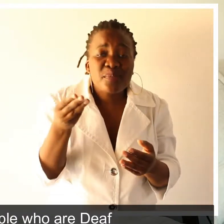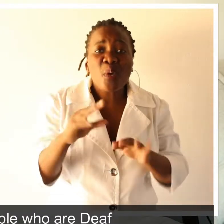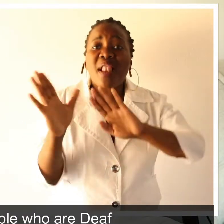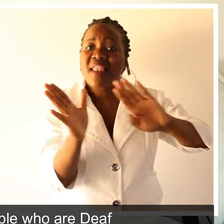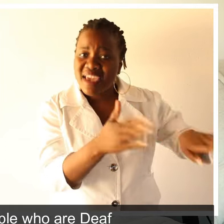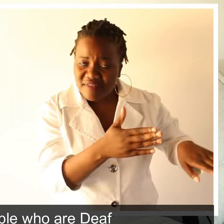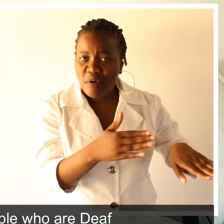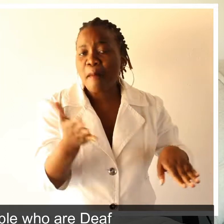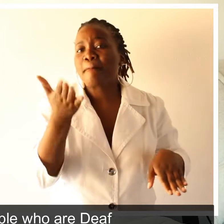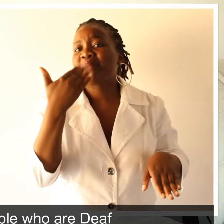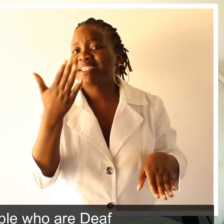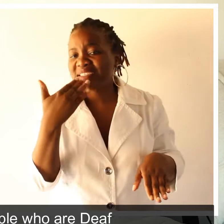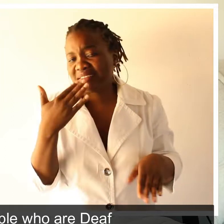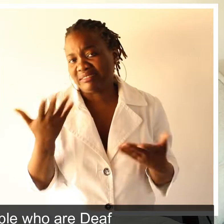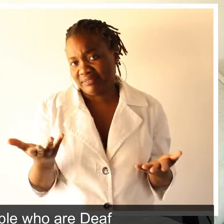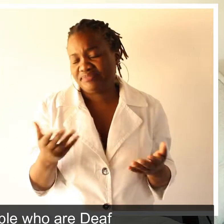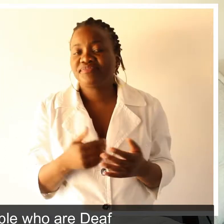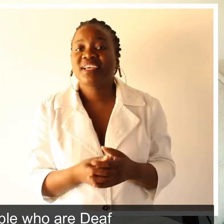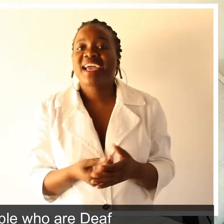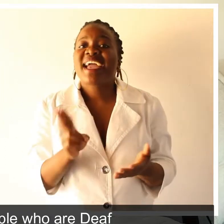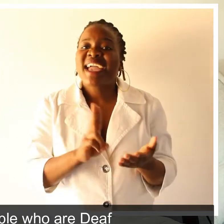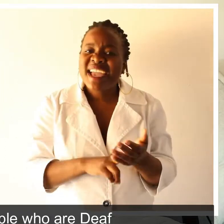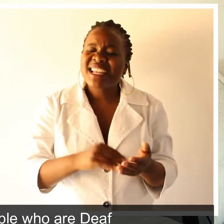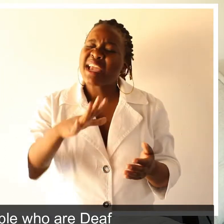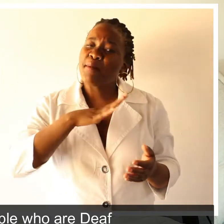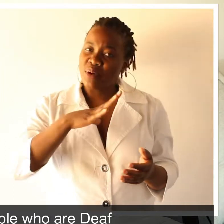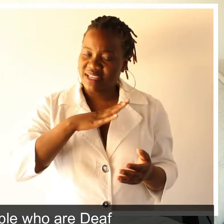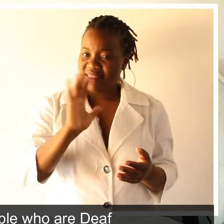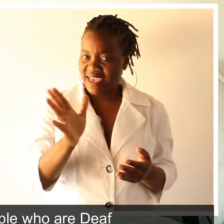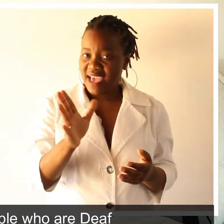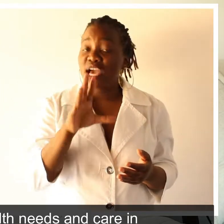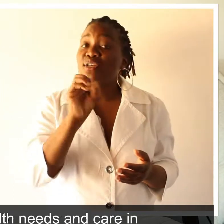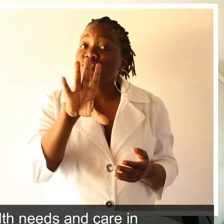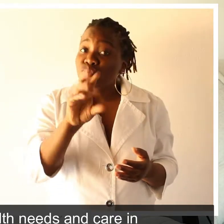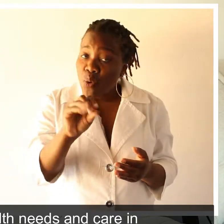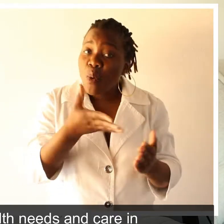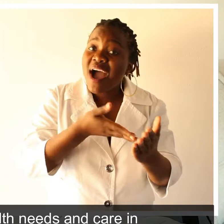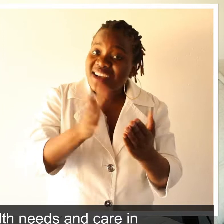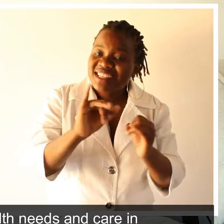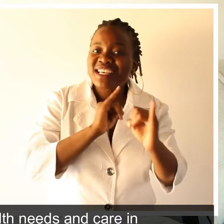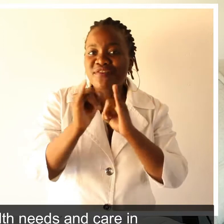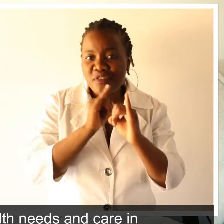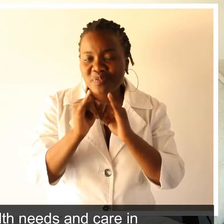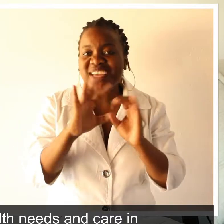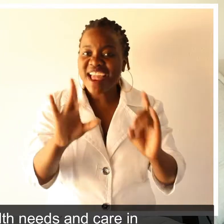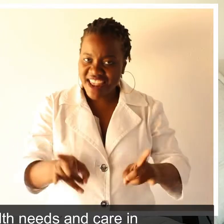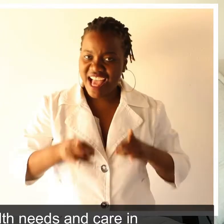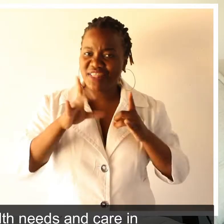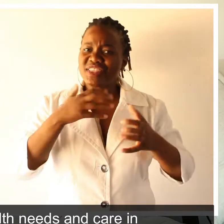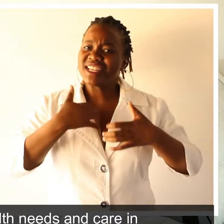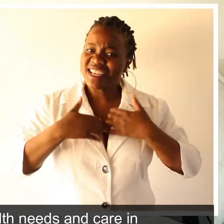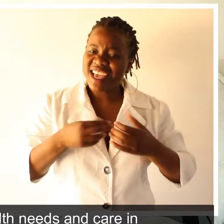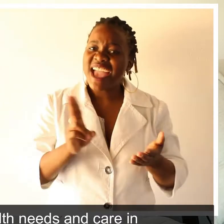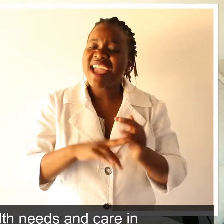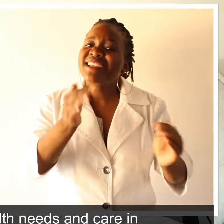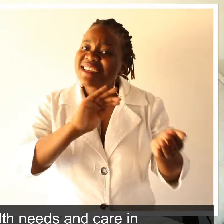deaf in defaulting from their chronic medication, which are very important. So, accessible information in health